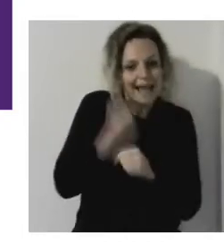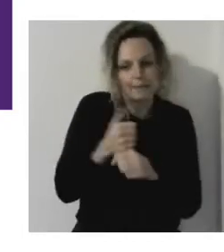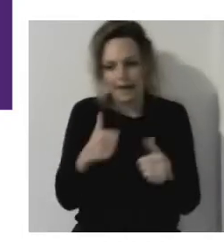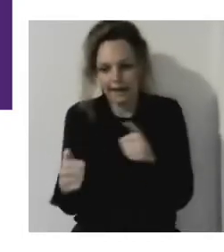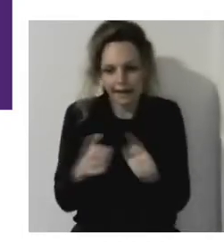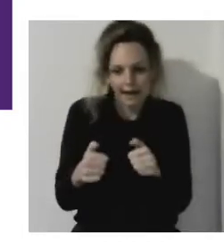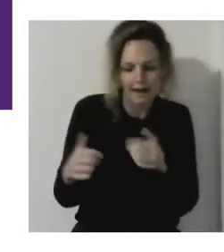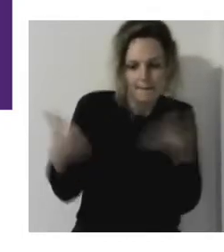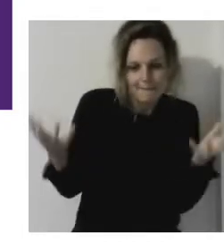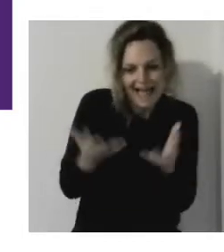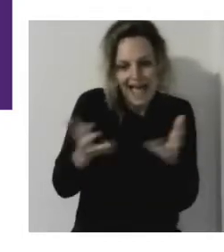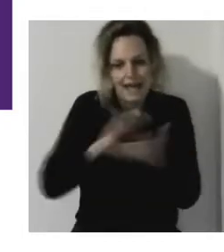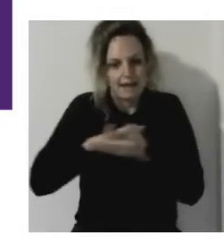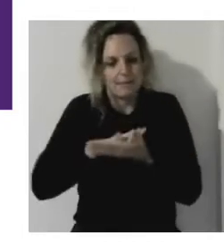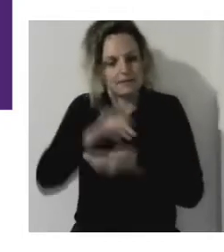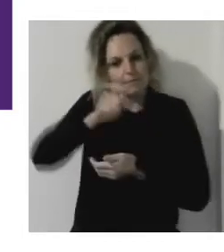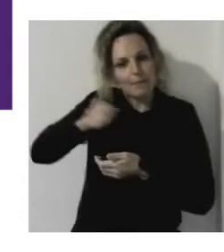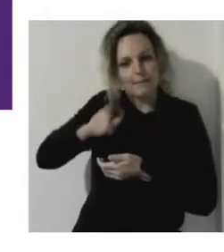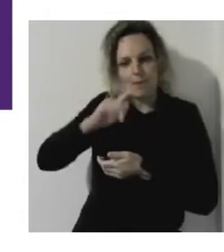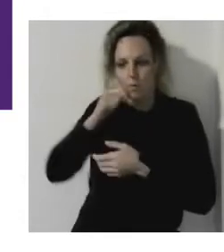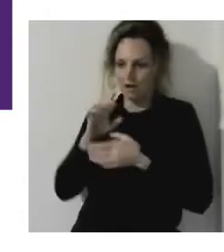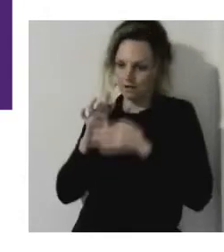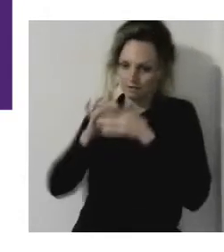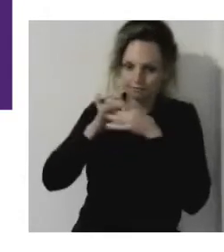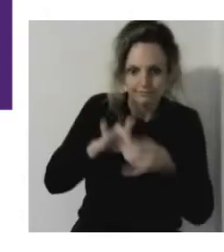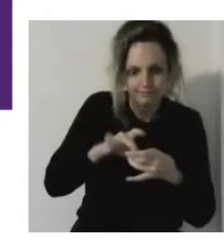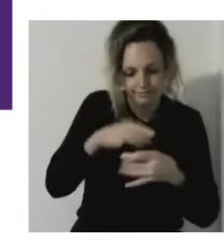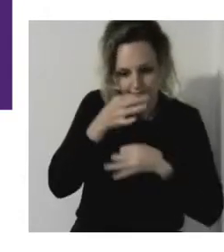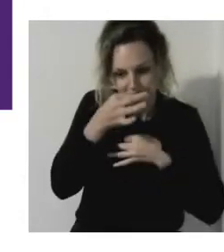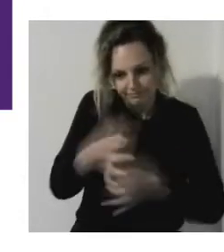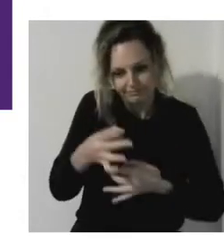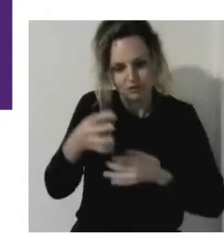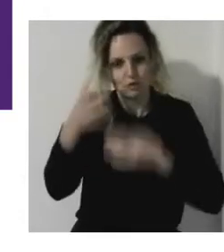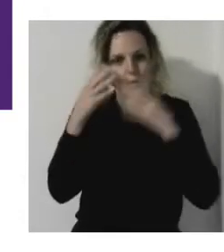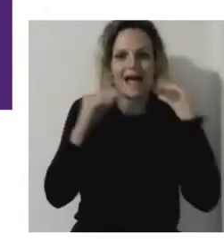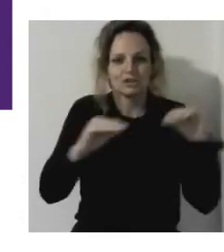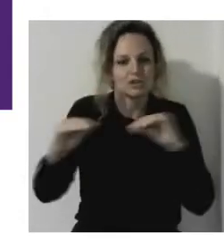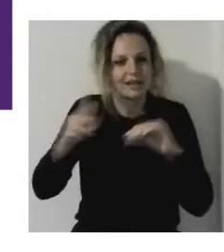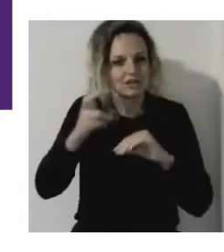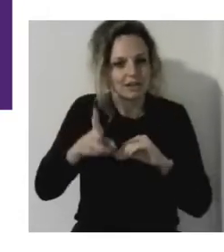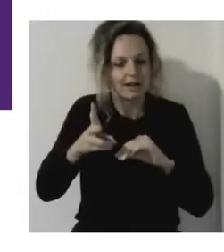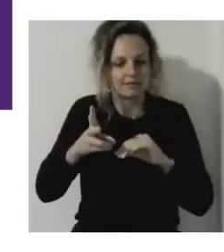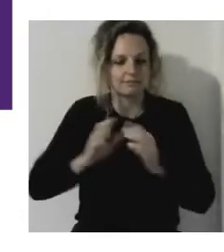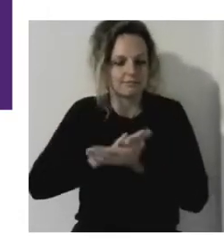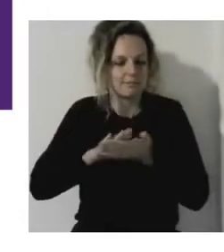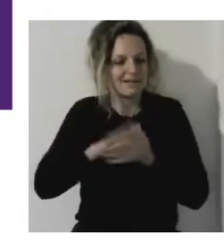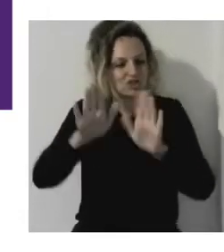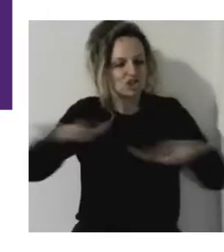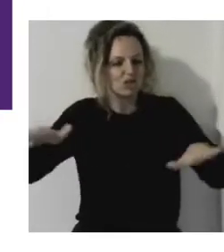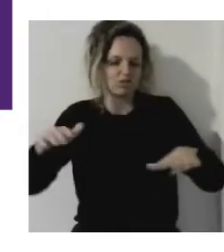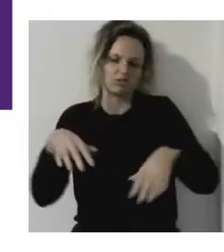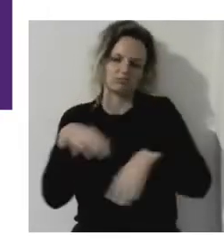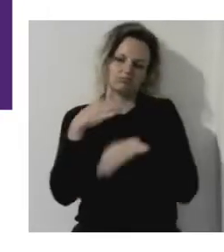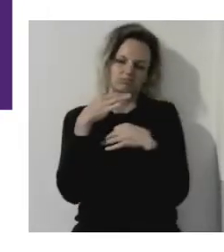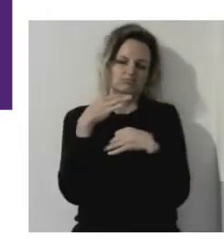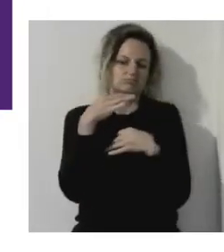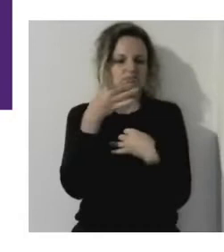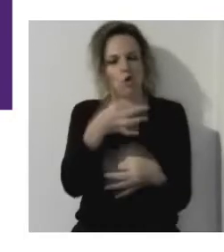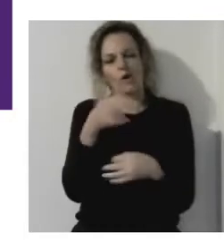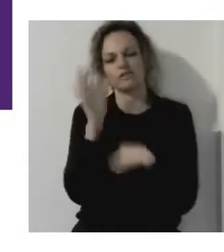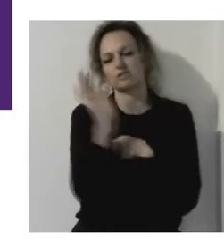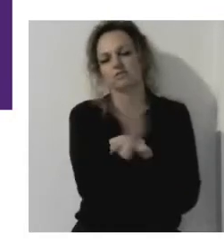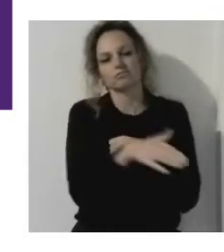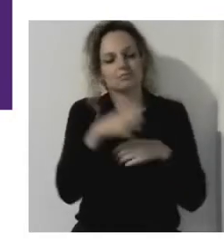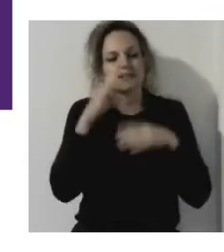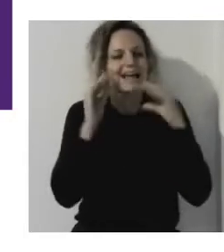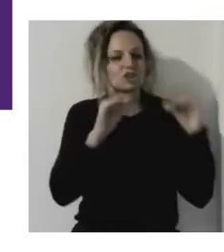education again, to get students to lean in, to get the kids from the back of the classroom to be engaged for the right reasons. So the idea of it is to